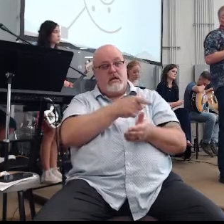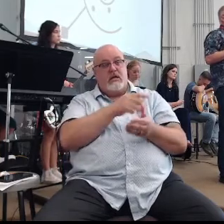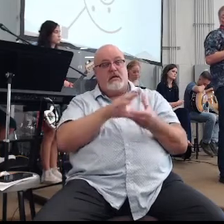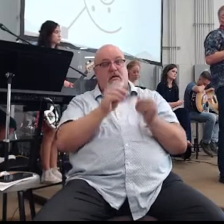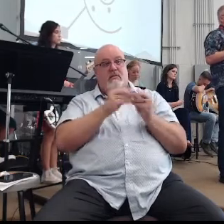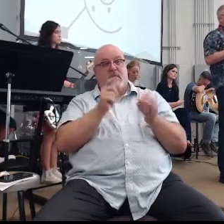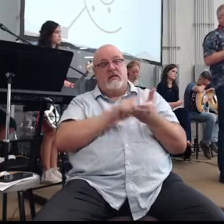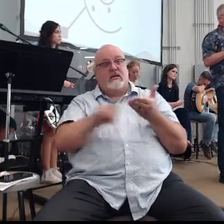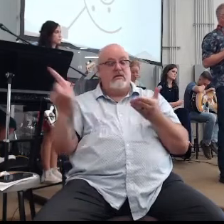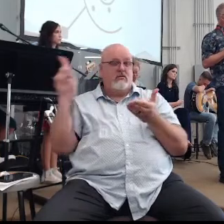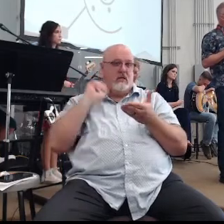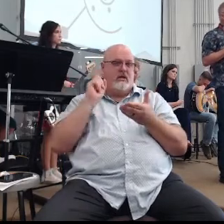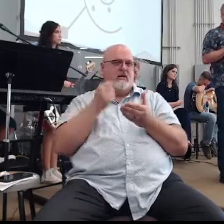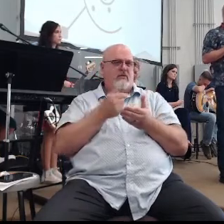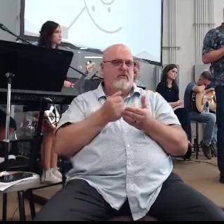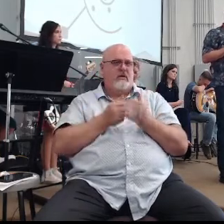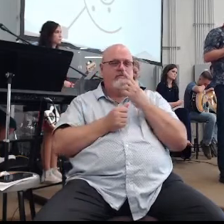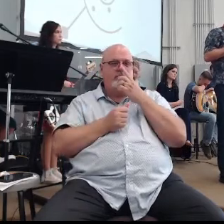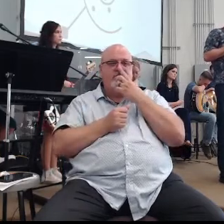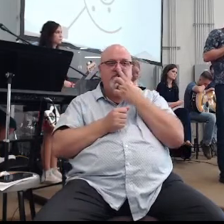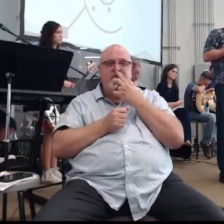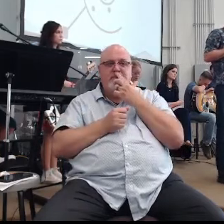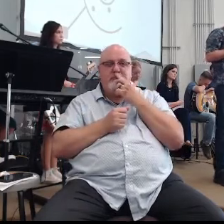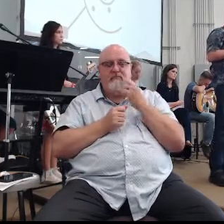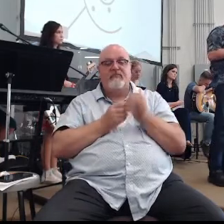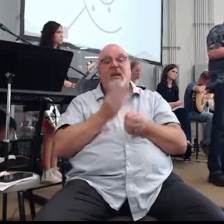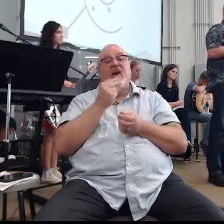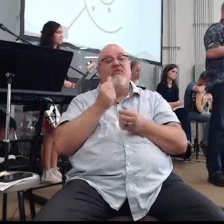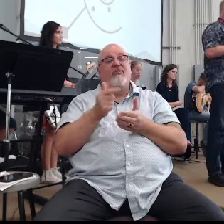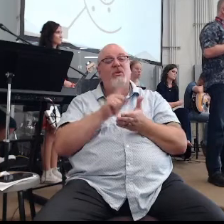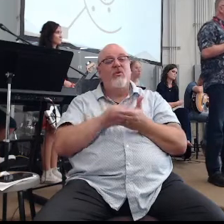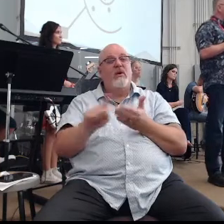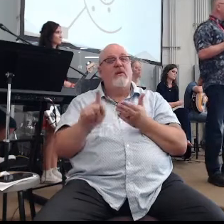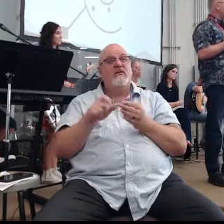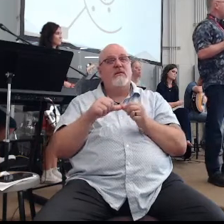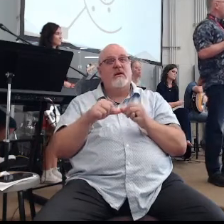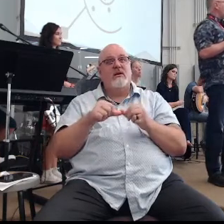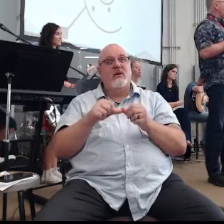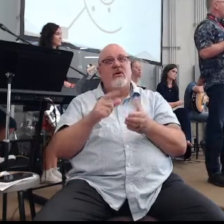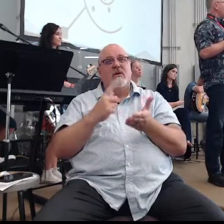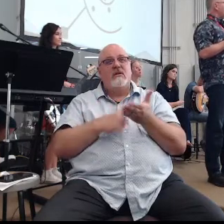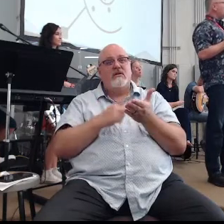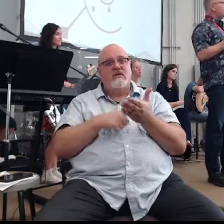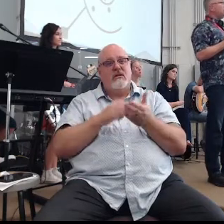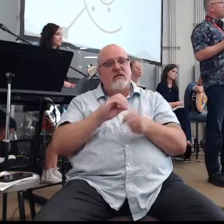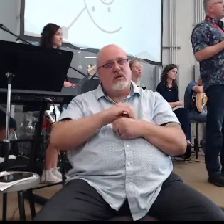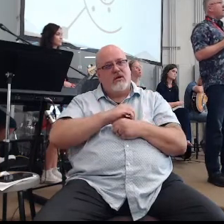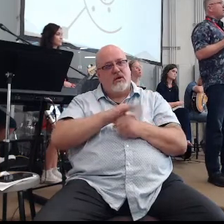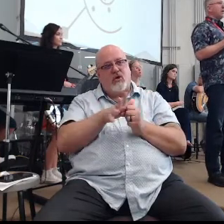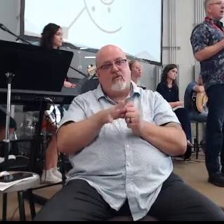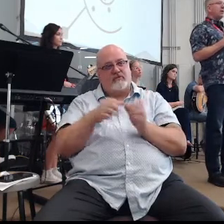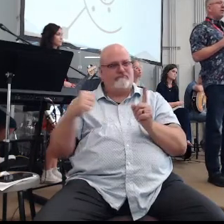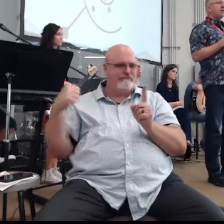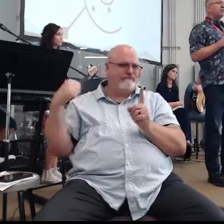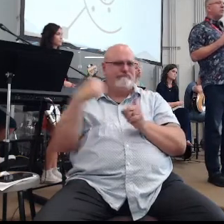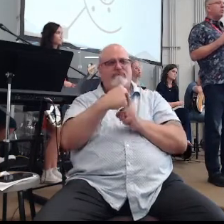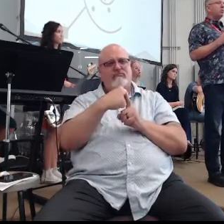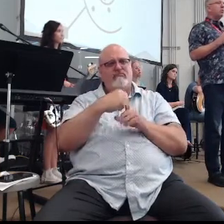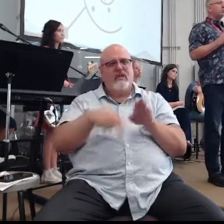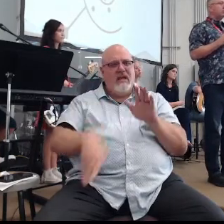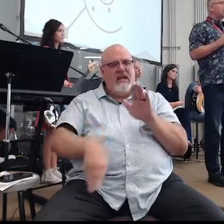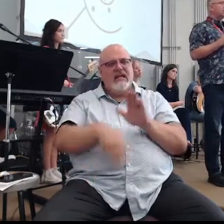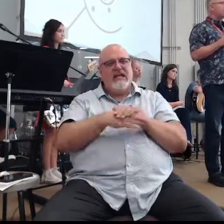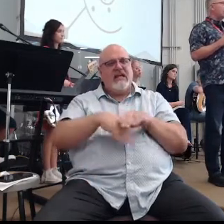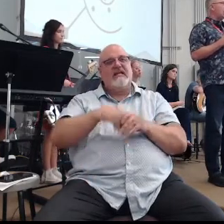a bit, in the last few weeks, continually. COVID hit, we got kicked out of the